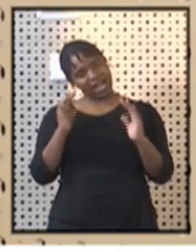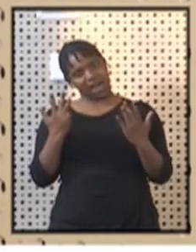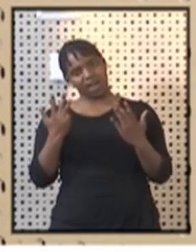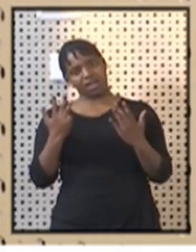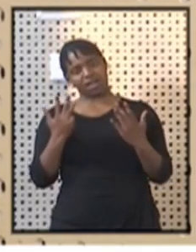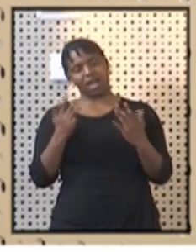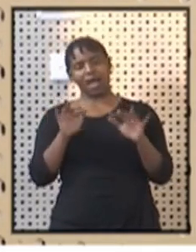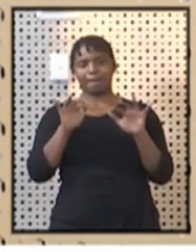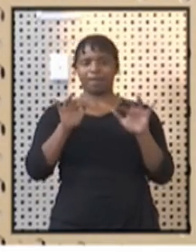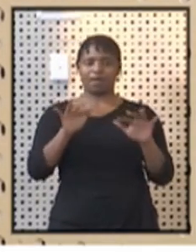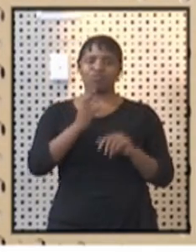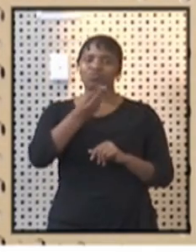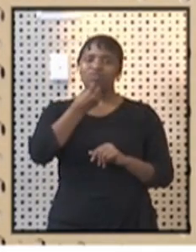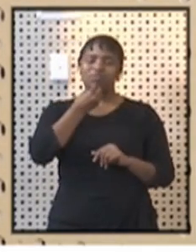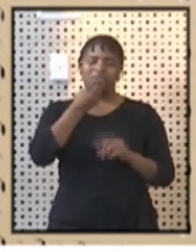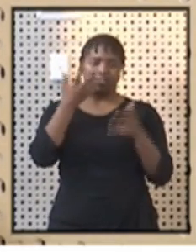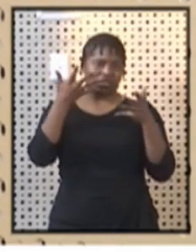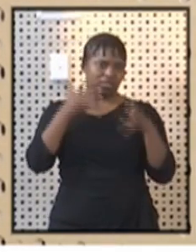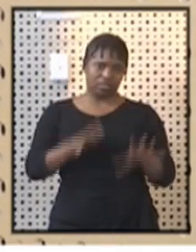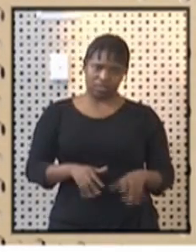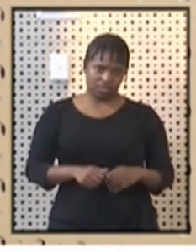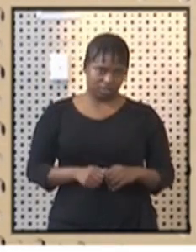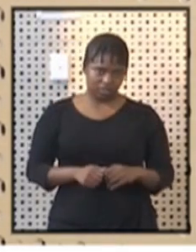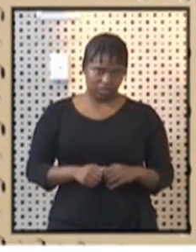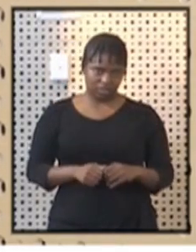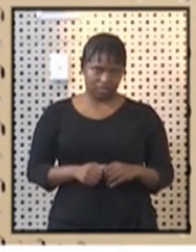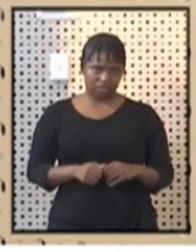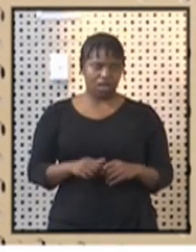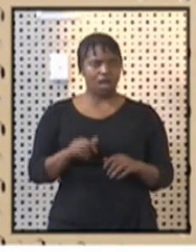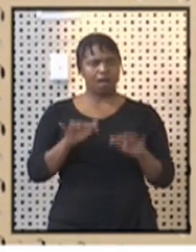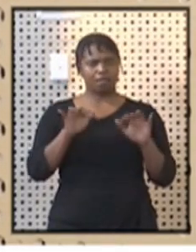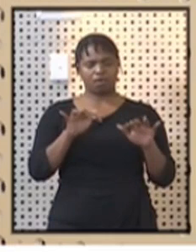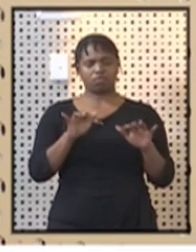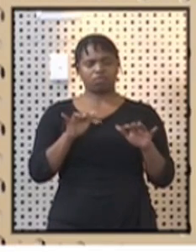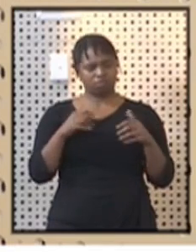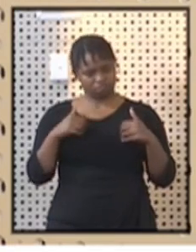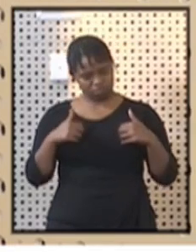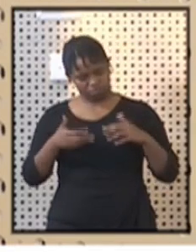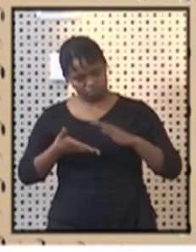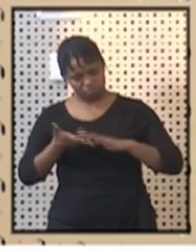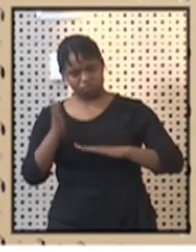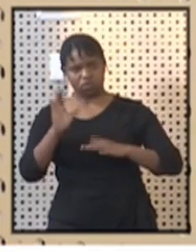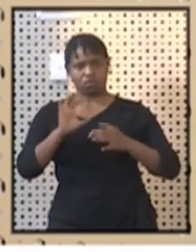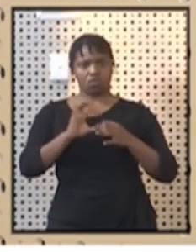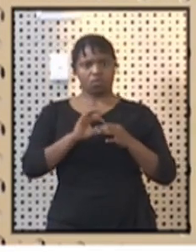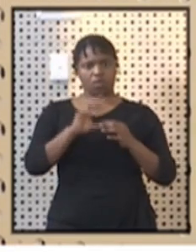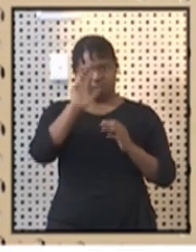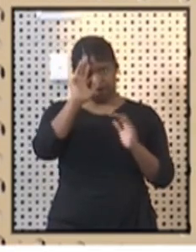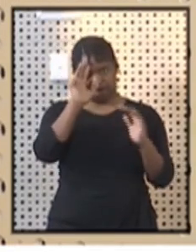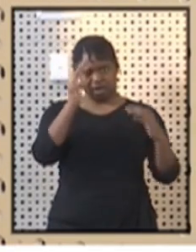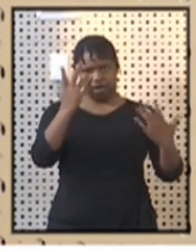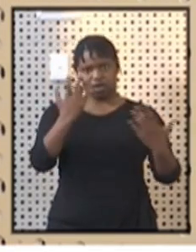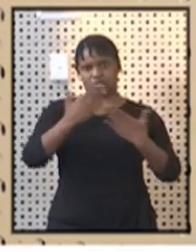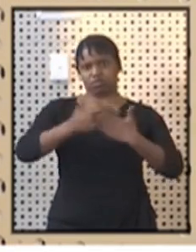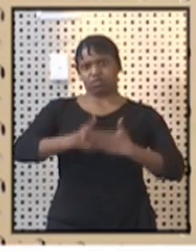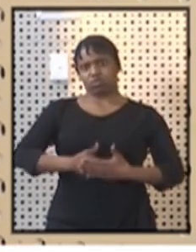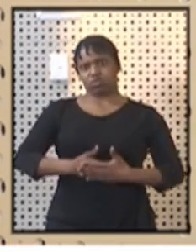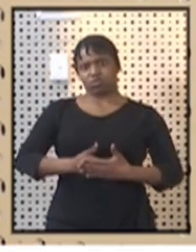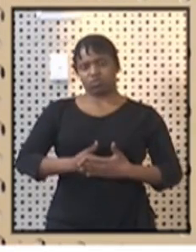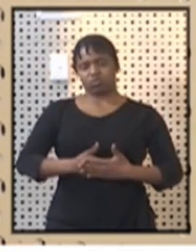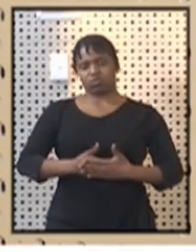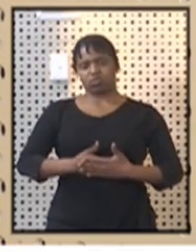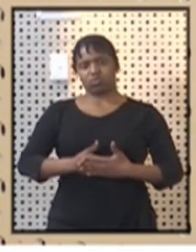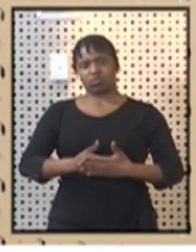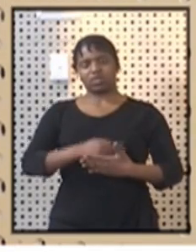already eaten and people would then be leaving to go home and so on. So that's why they actually specifically requested for this